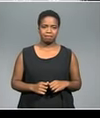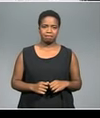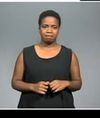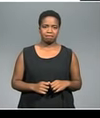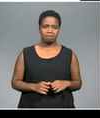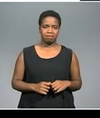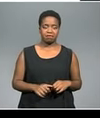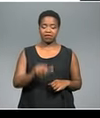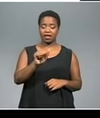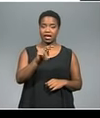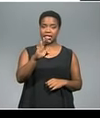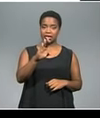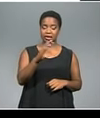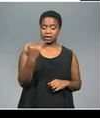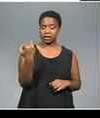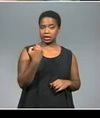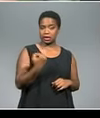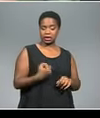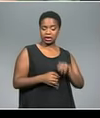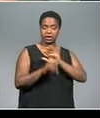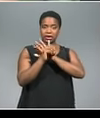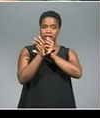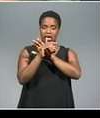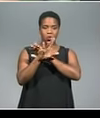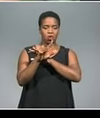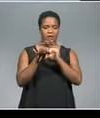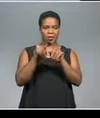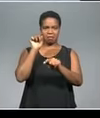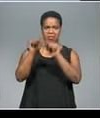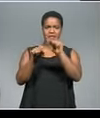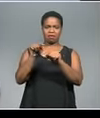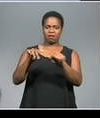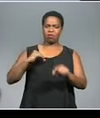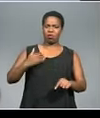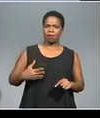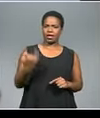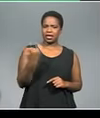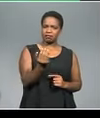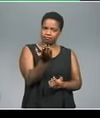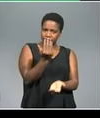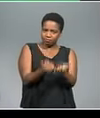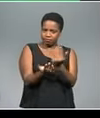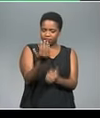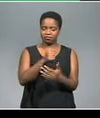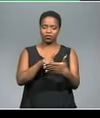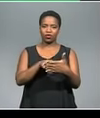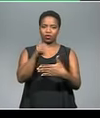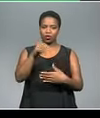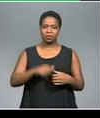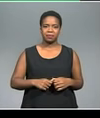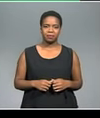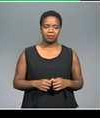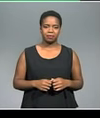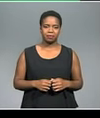And the ANC comes under fire for its election campaign, which uses female sexuality to appeal to voters.